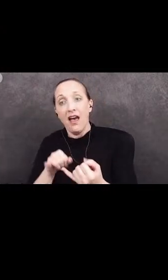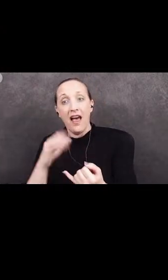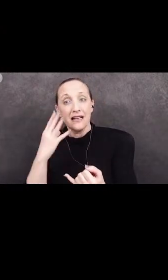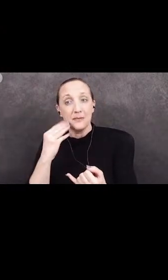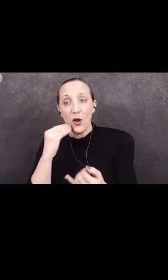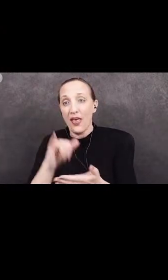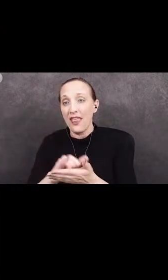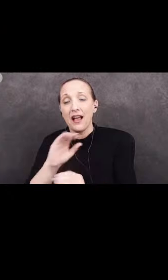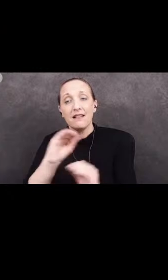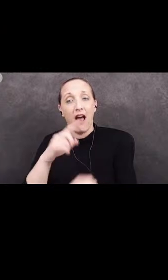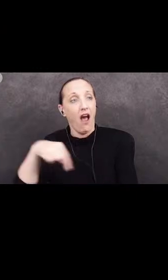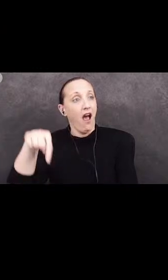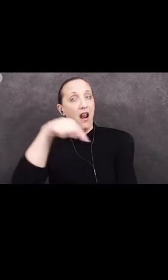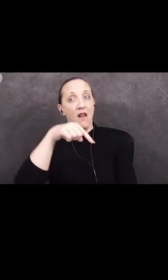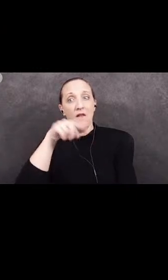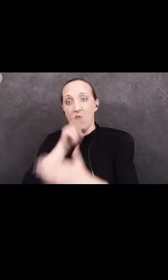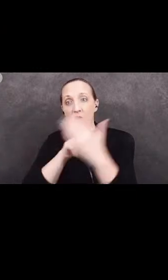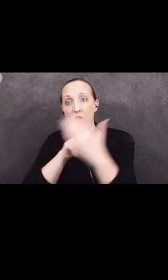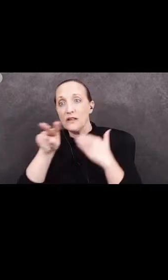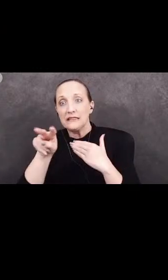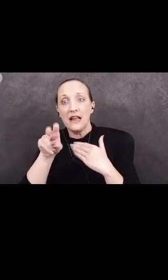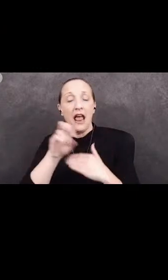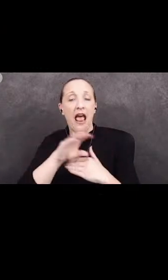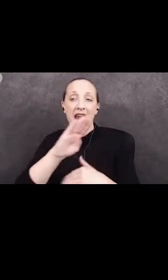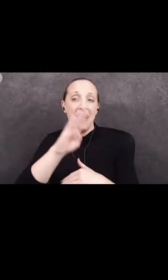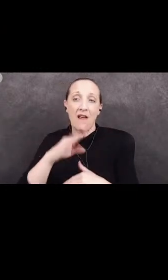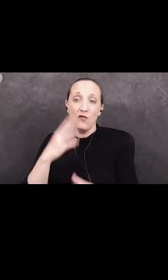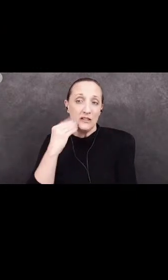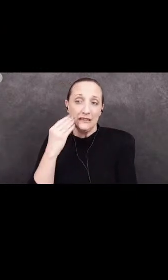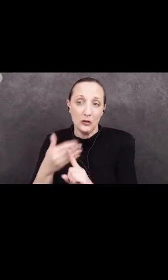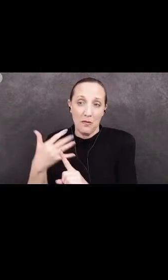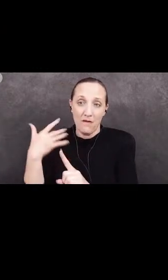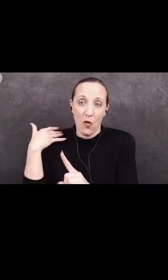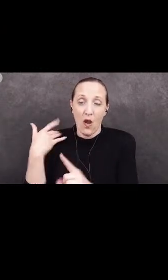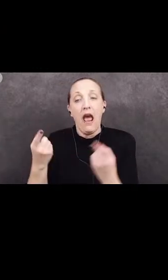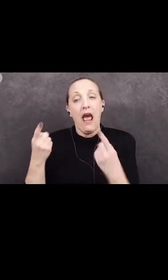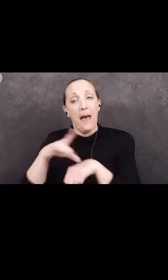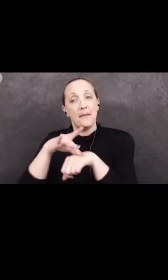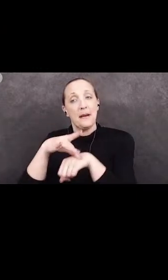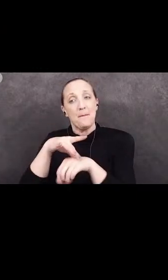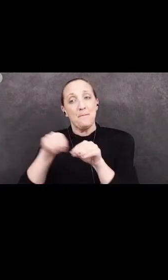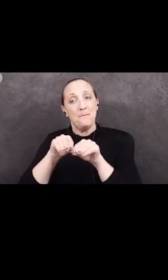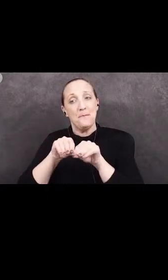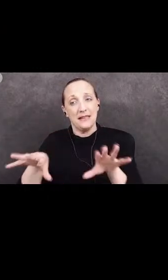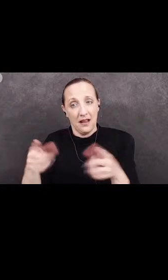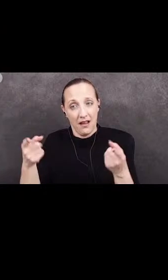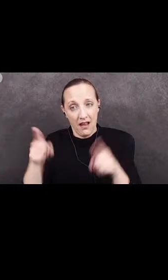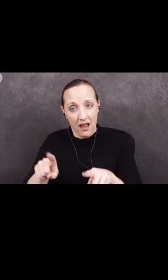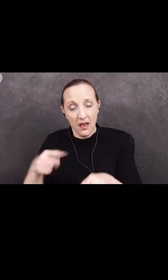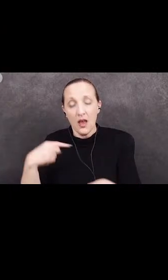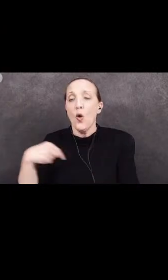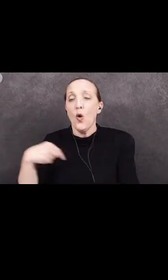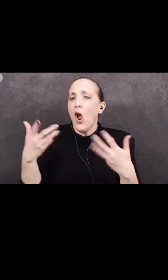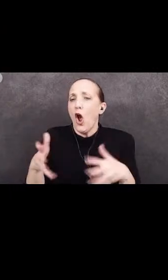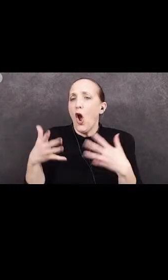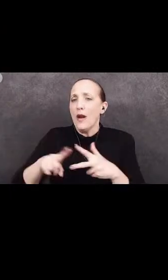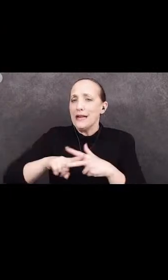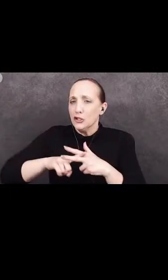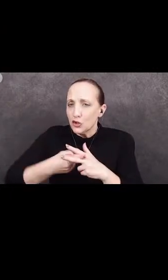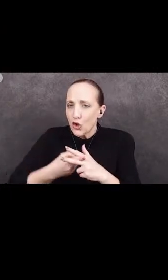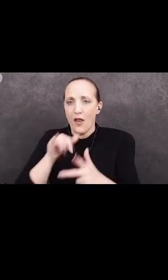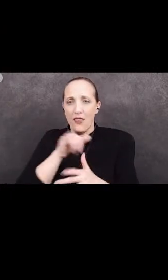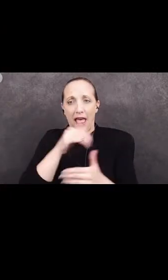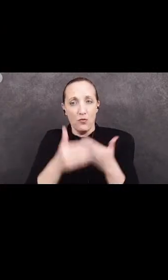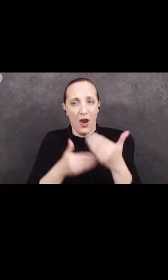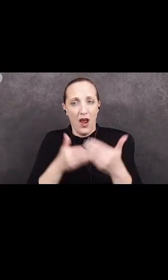of us could have foreseen or have experienced before. When the pandemic happened, we had already started the process. We